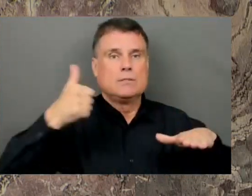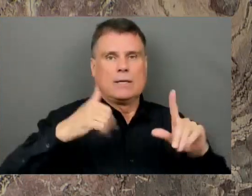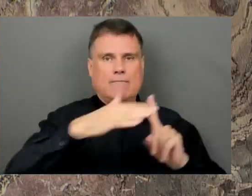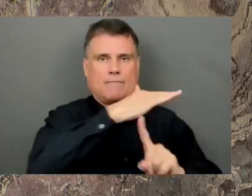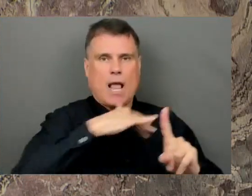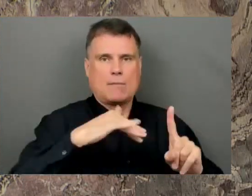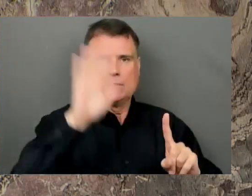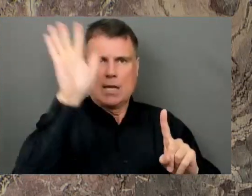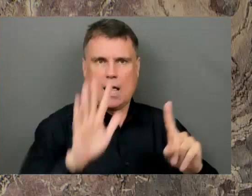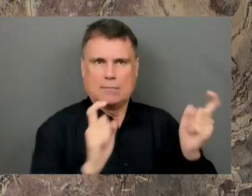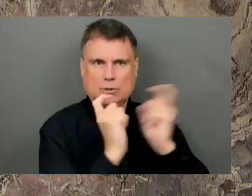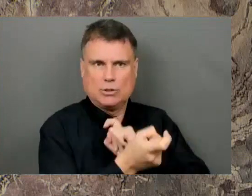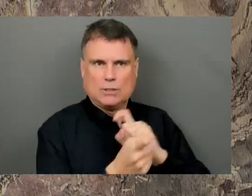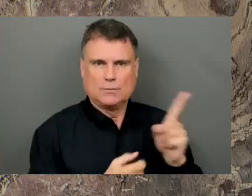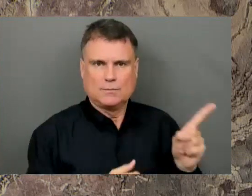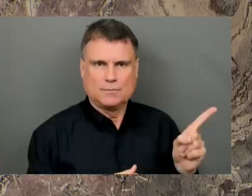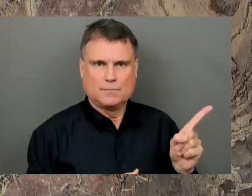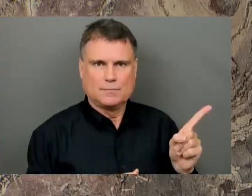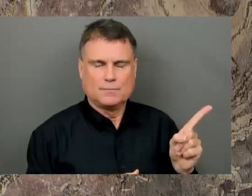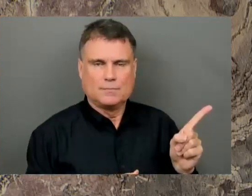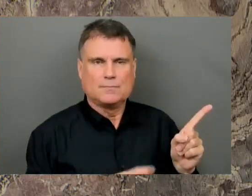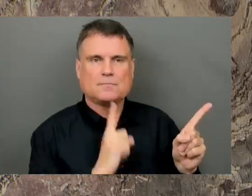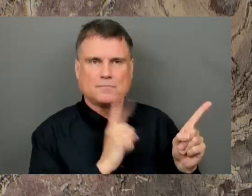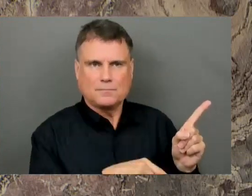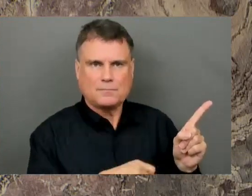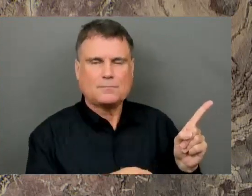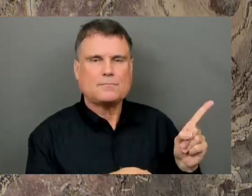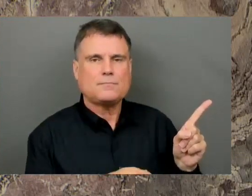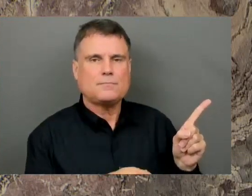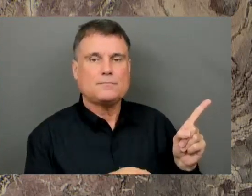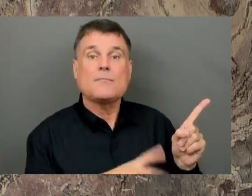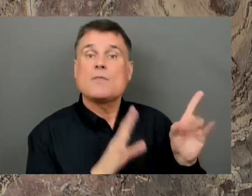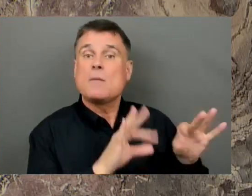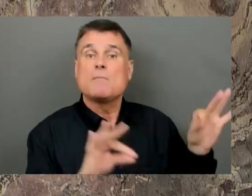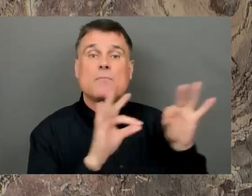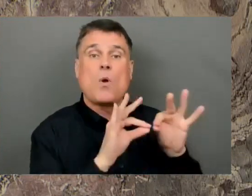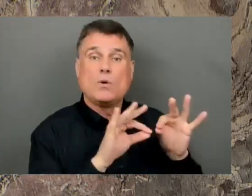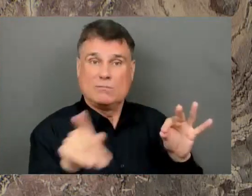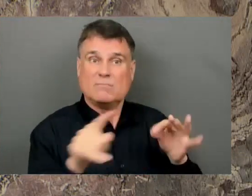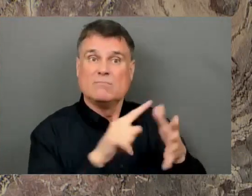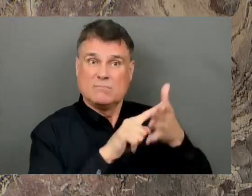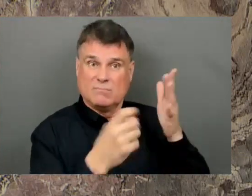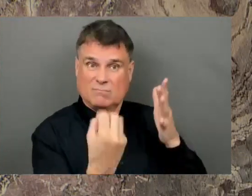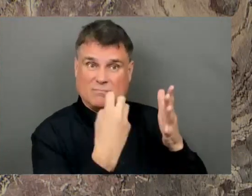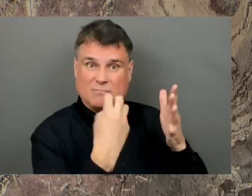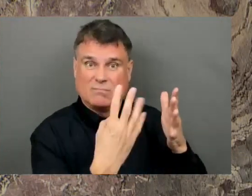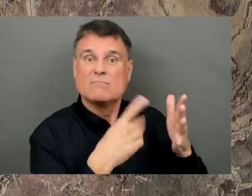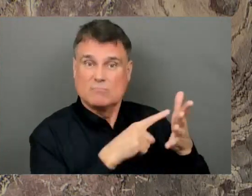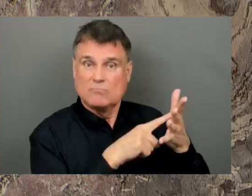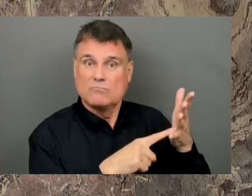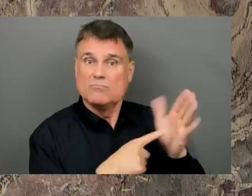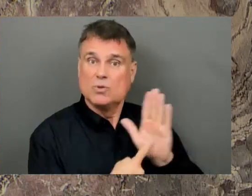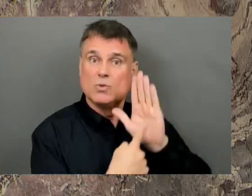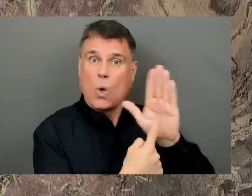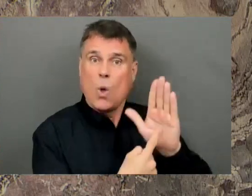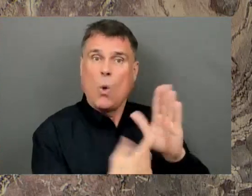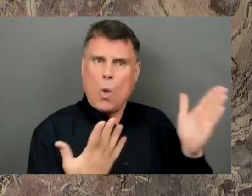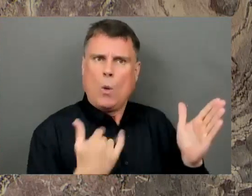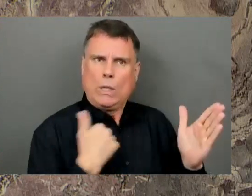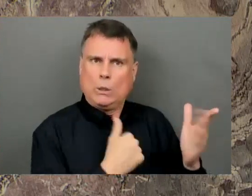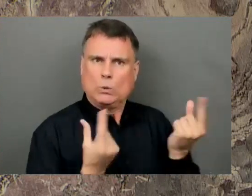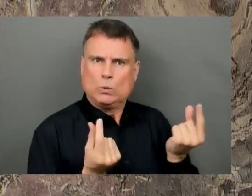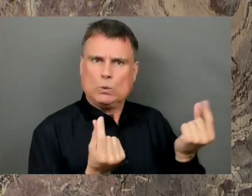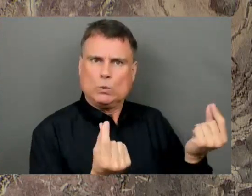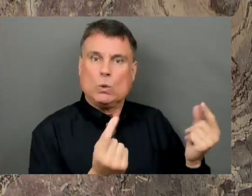important measures that this government has taken to ensure that when offsets are allowed, as with